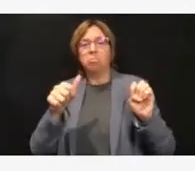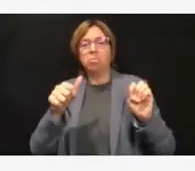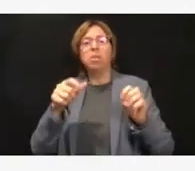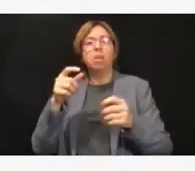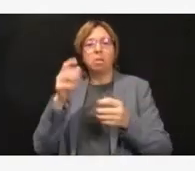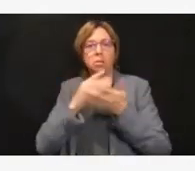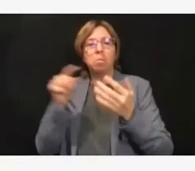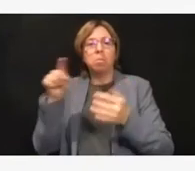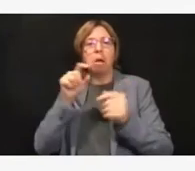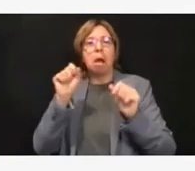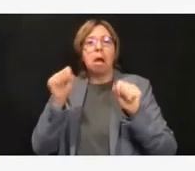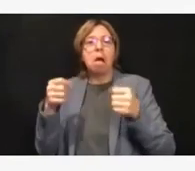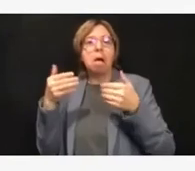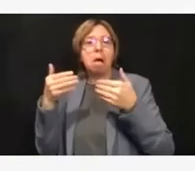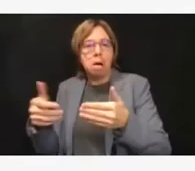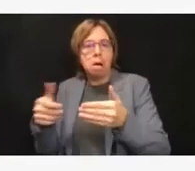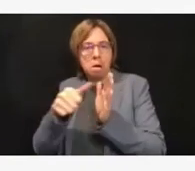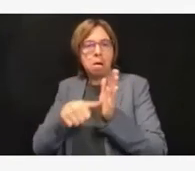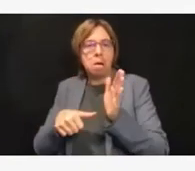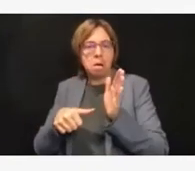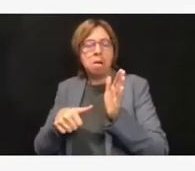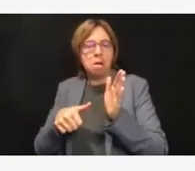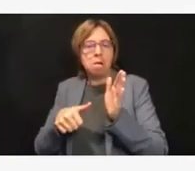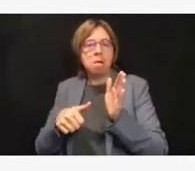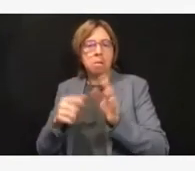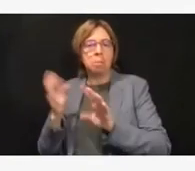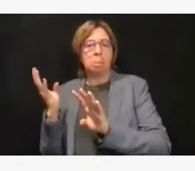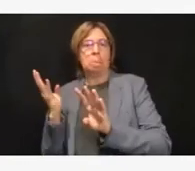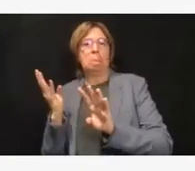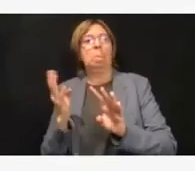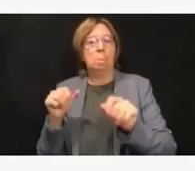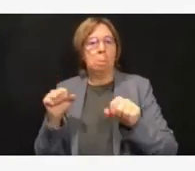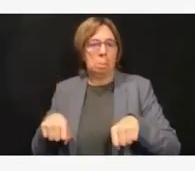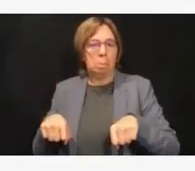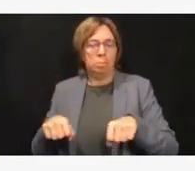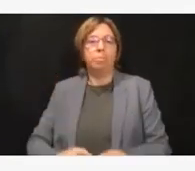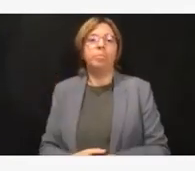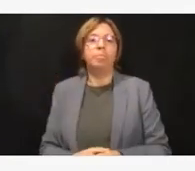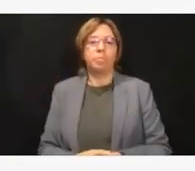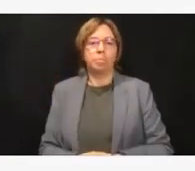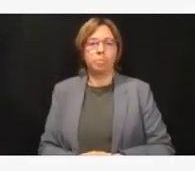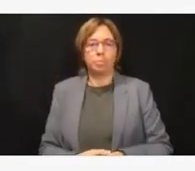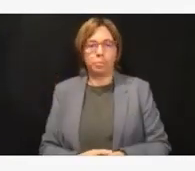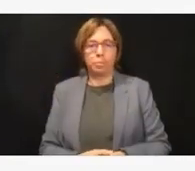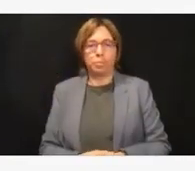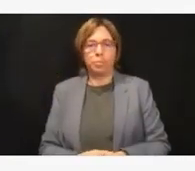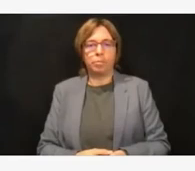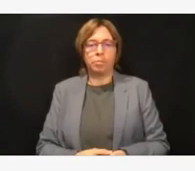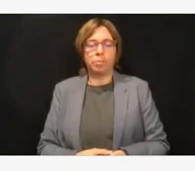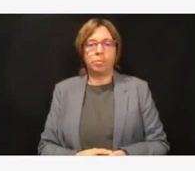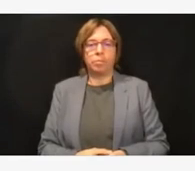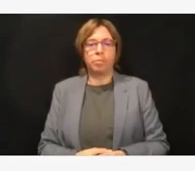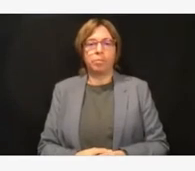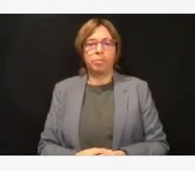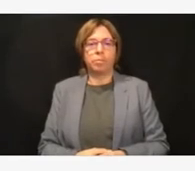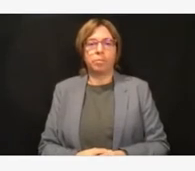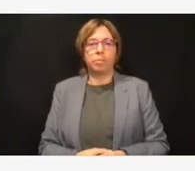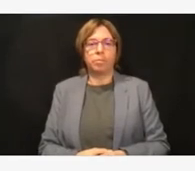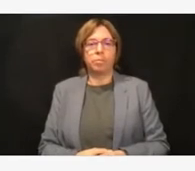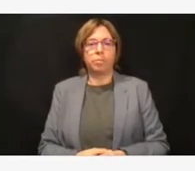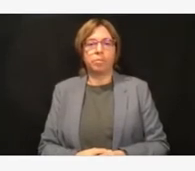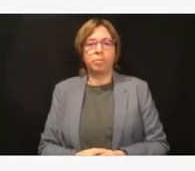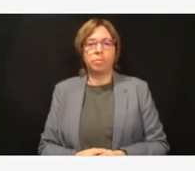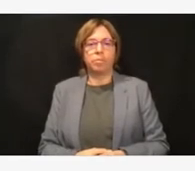was redeployed from, you know, their home unit to the bedside on a med-surg unit or in the intensive care units,